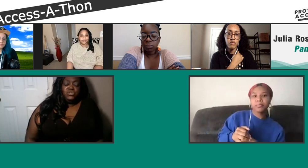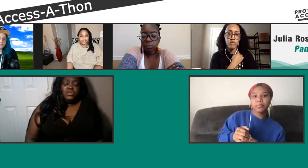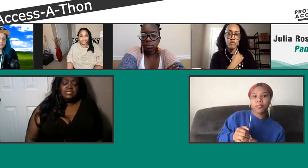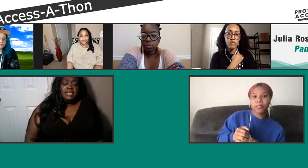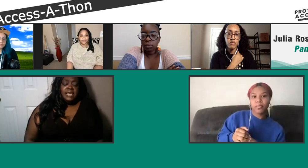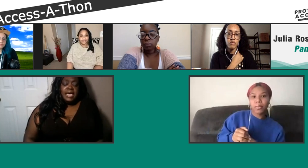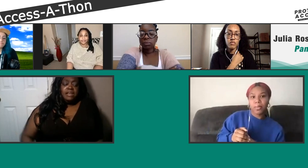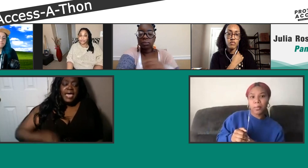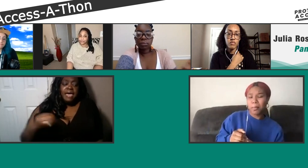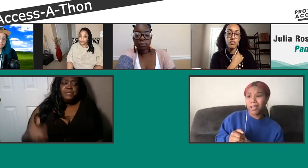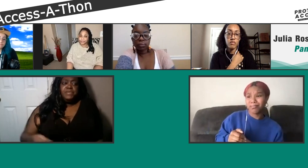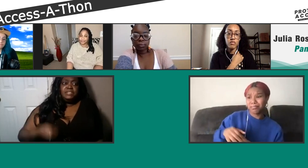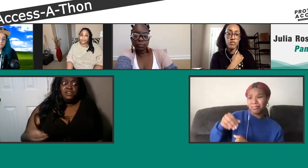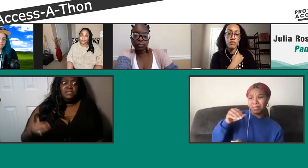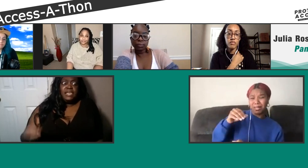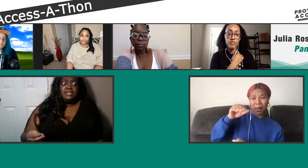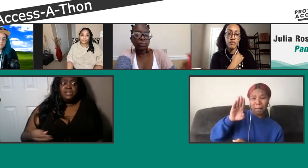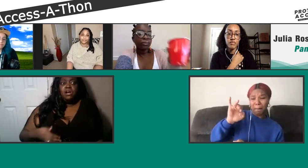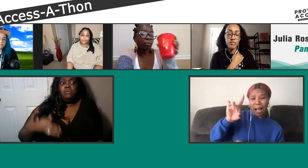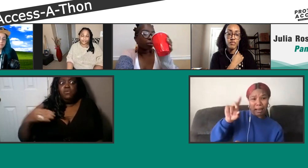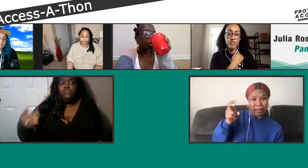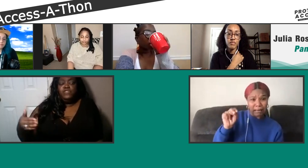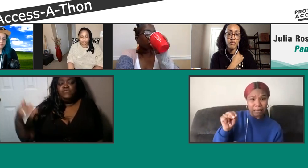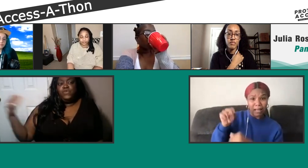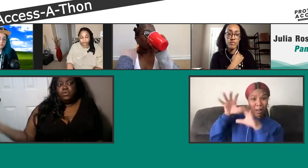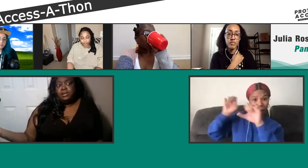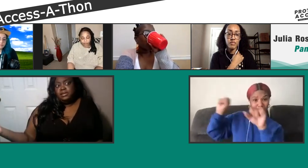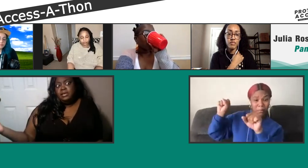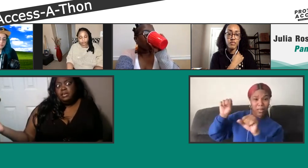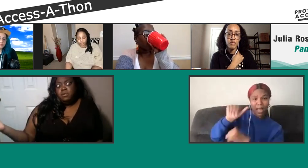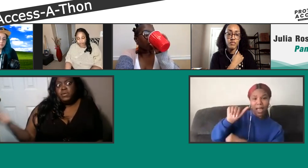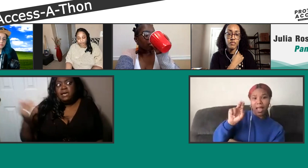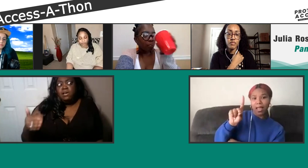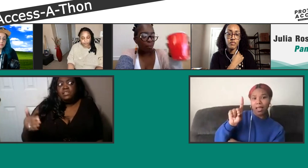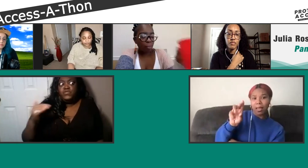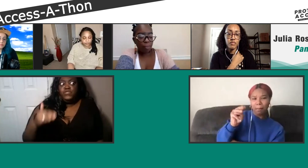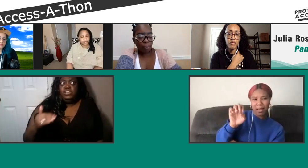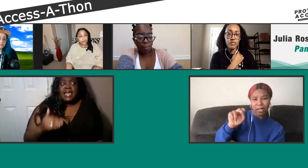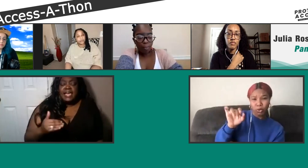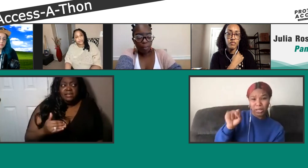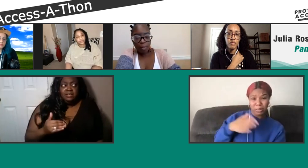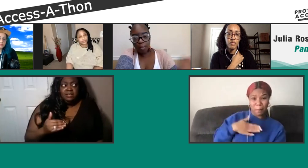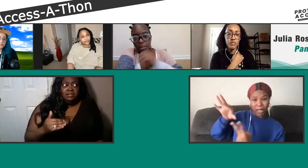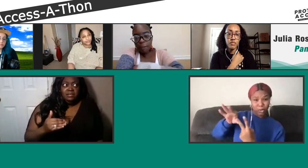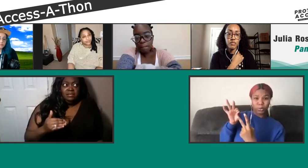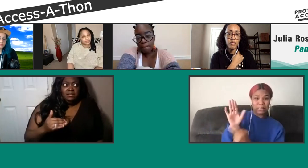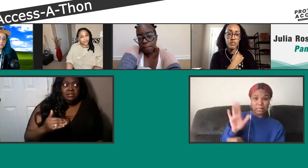last choices. And I'm happy that certain things are moving forward. But I also feel like